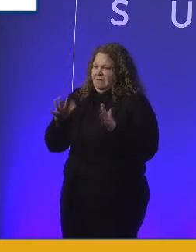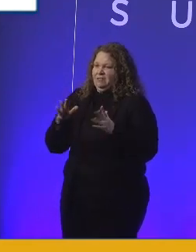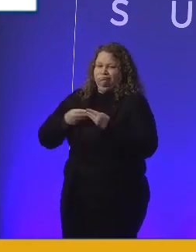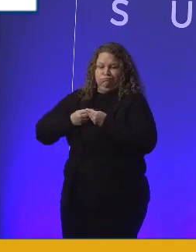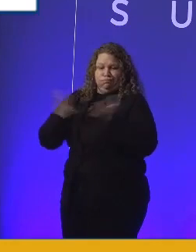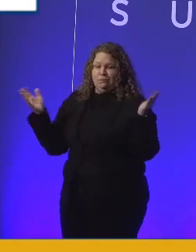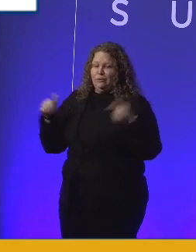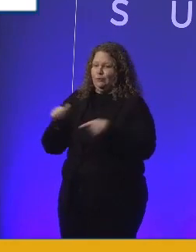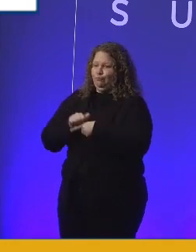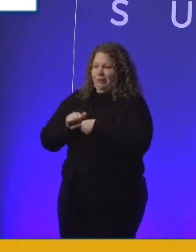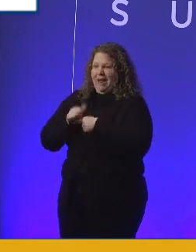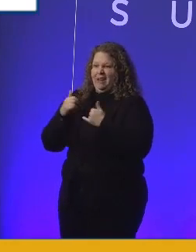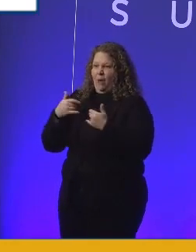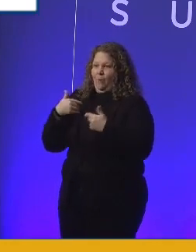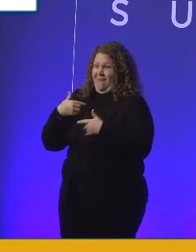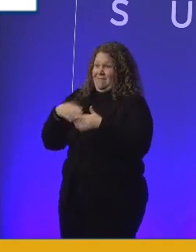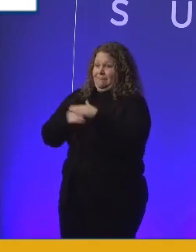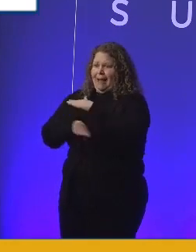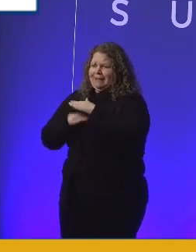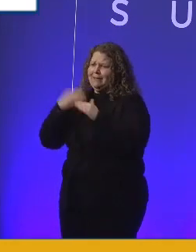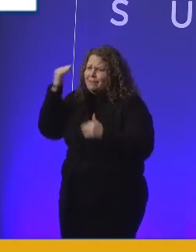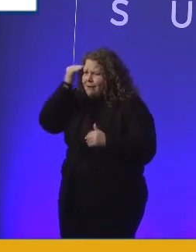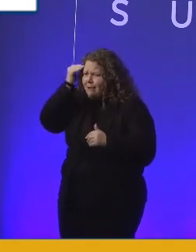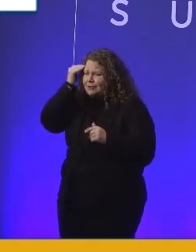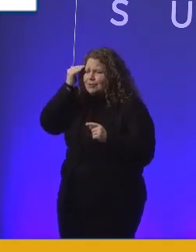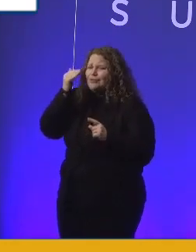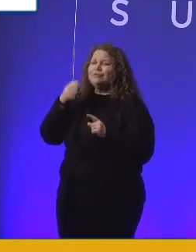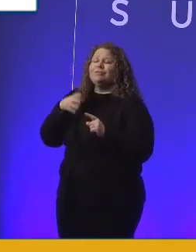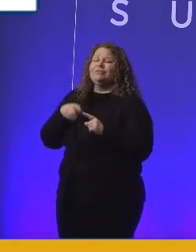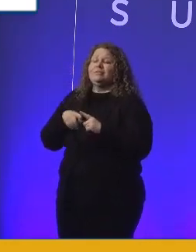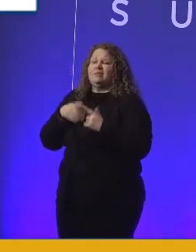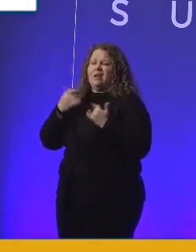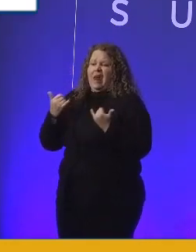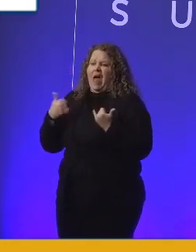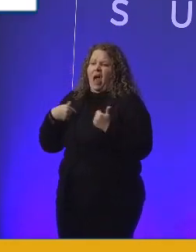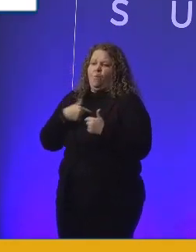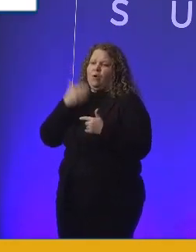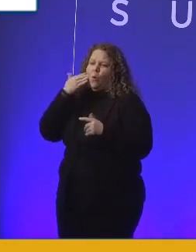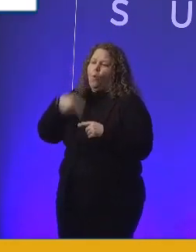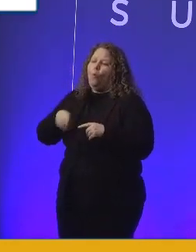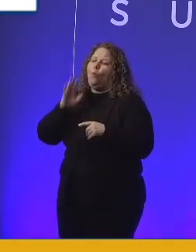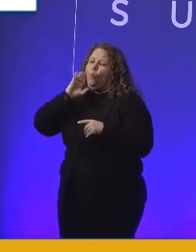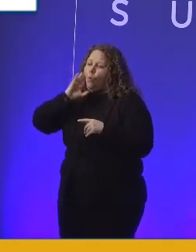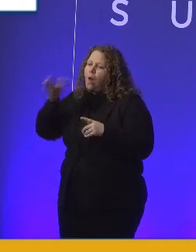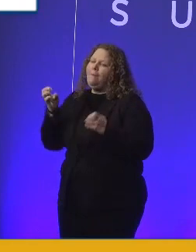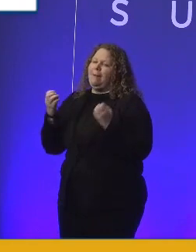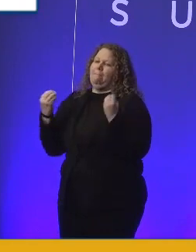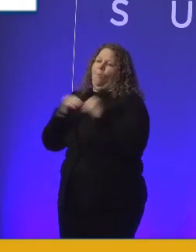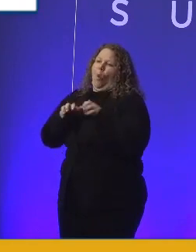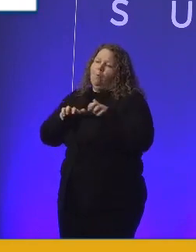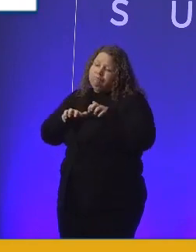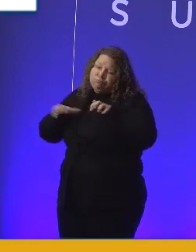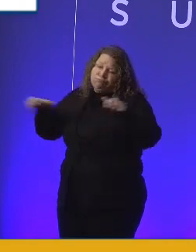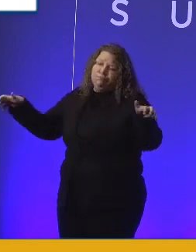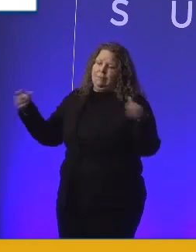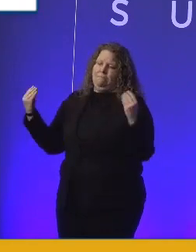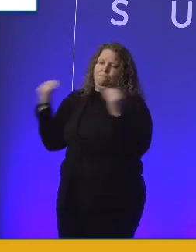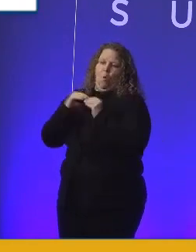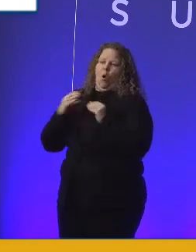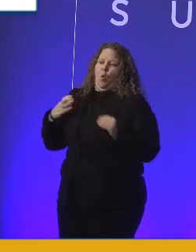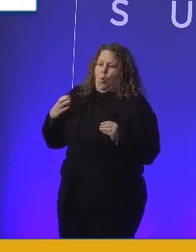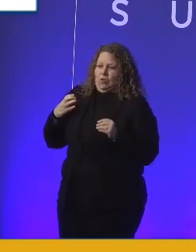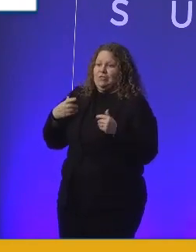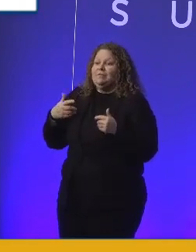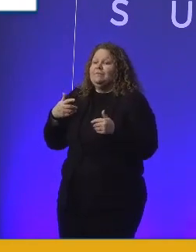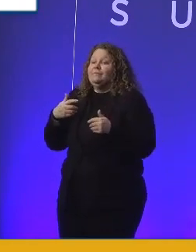at the end of April. And we know there'll be many, many more when we have a look at the data next week